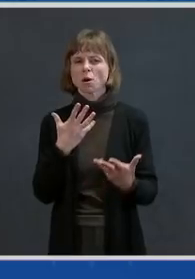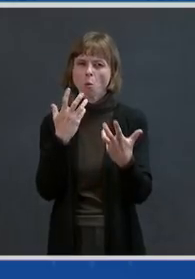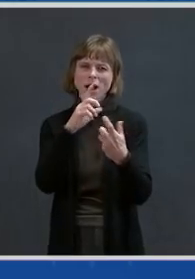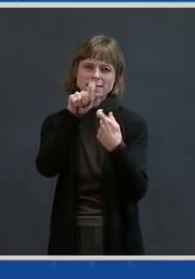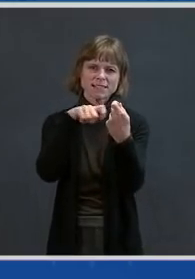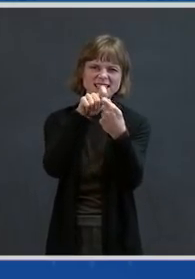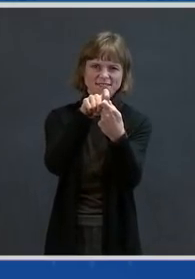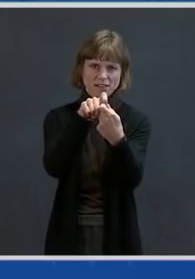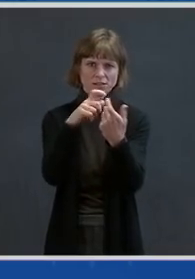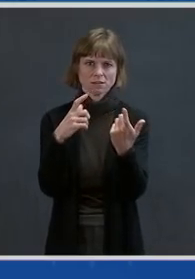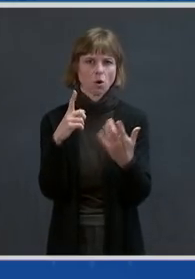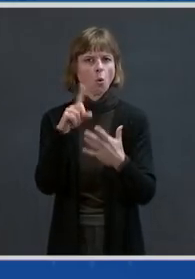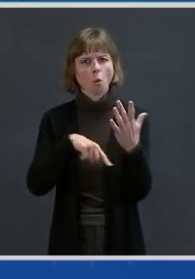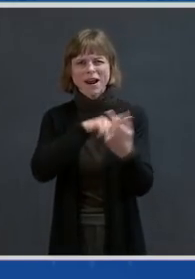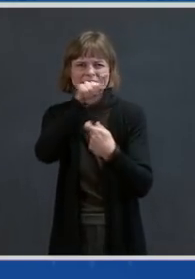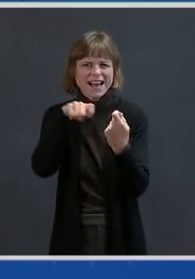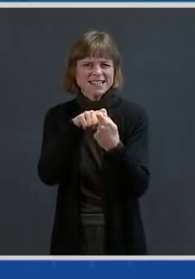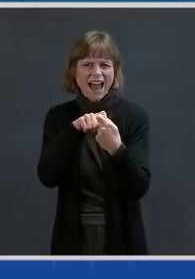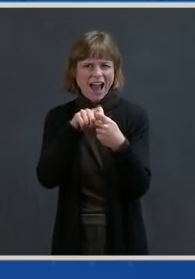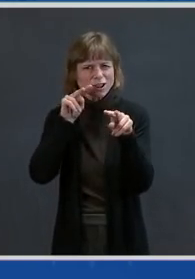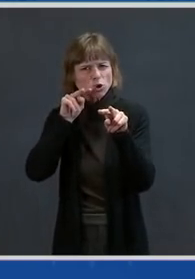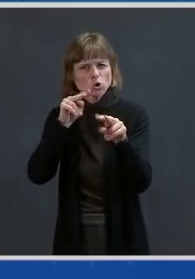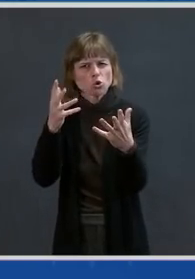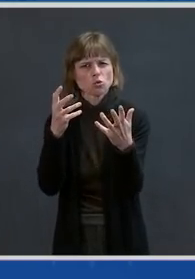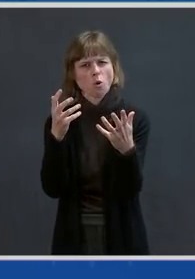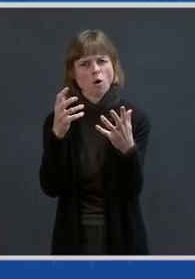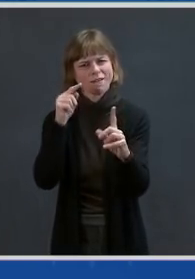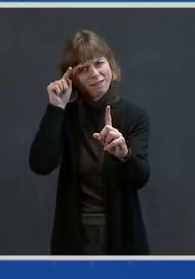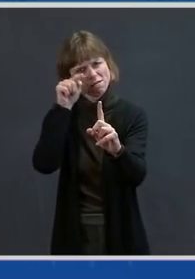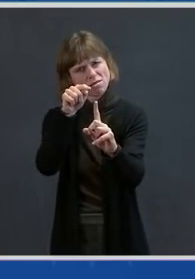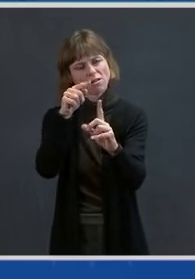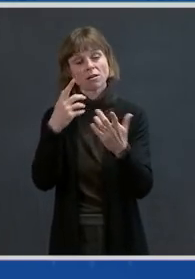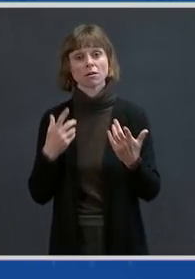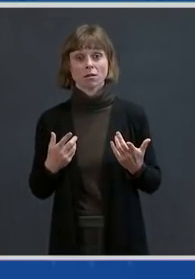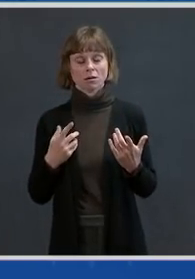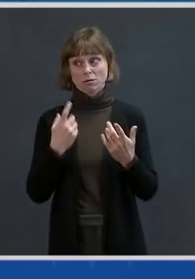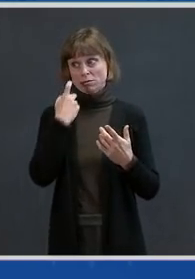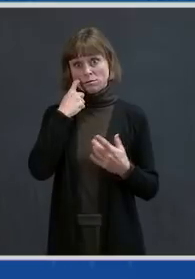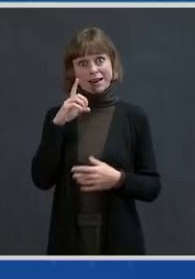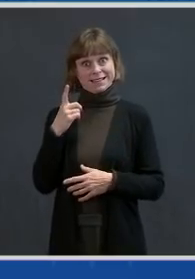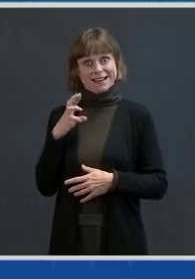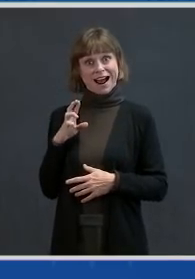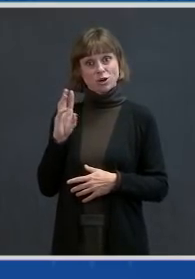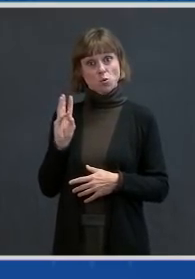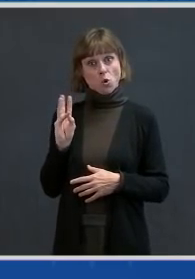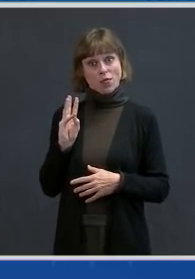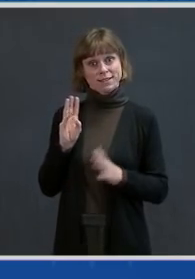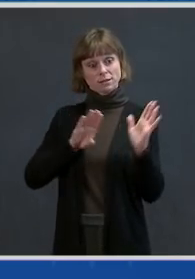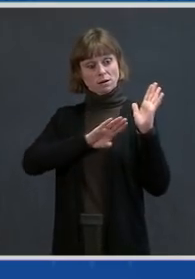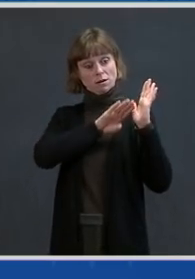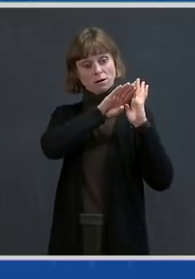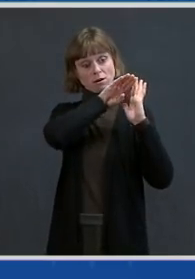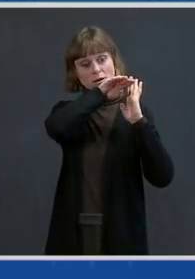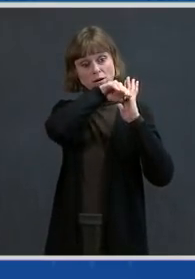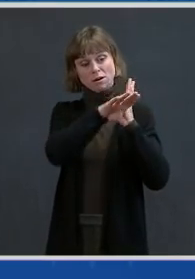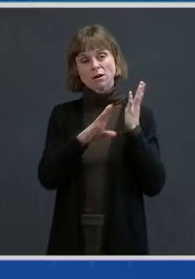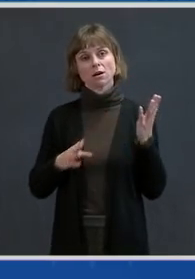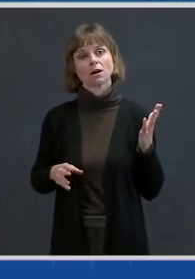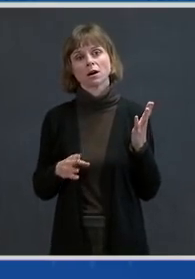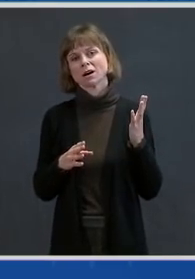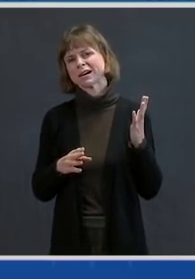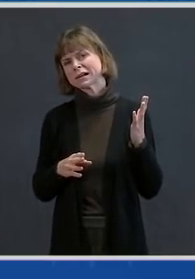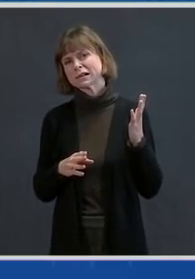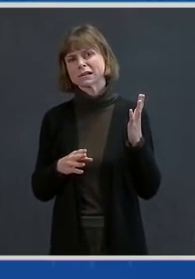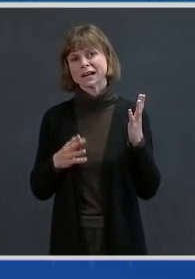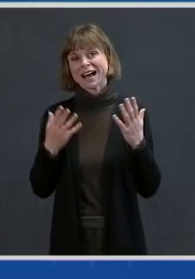exactly are we looking for? Yeah, we're looking at the curve that Dr. Walensky showed. Unfortunately, looks like it's